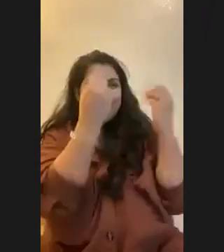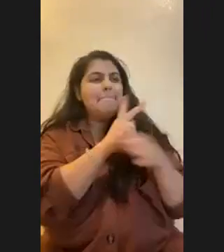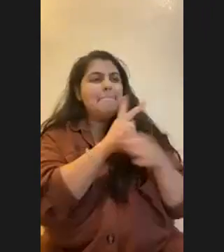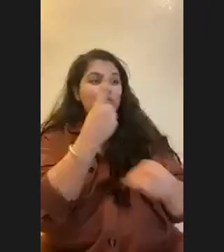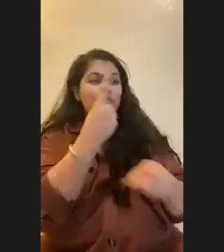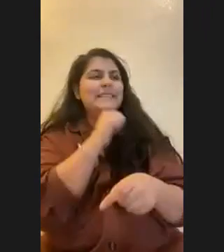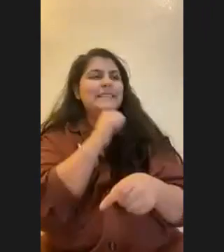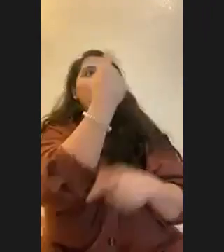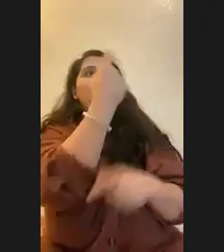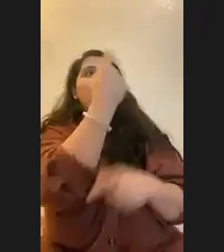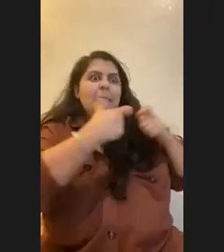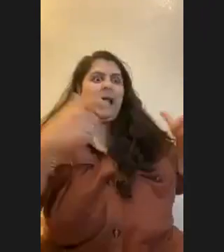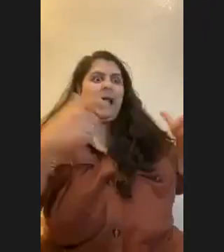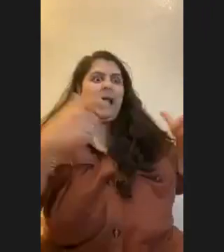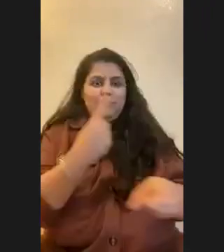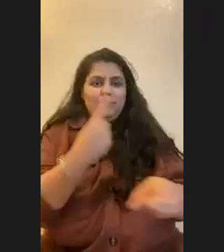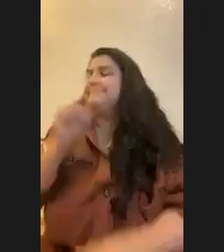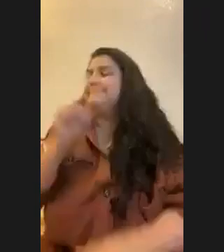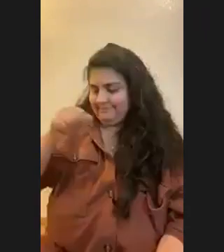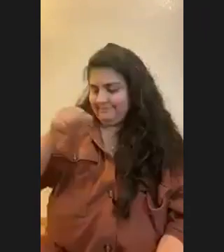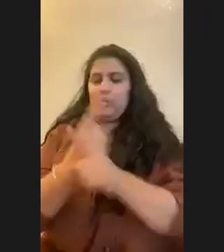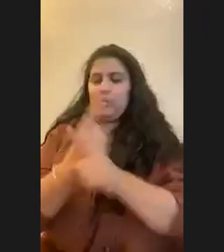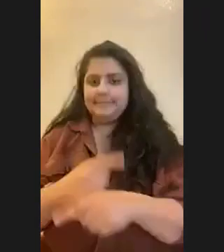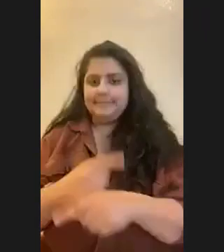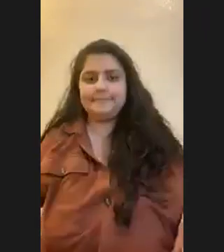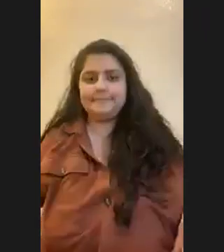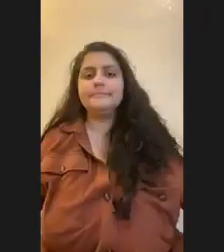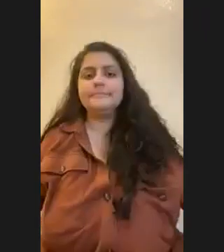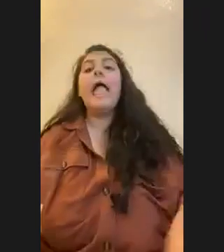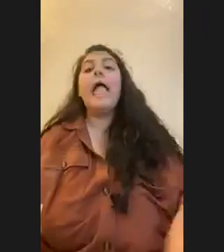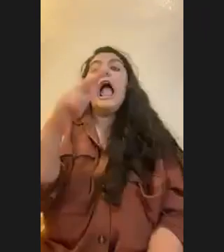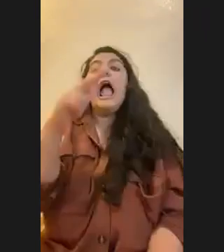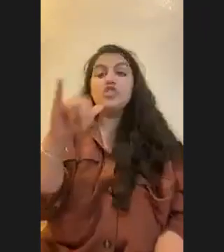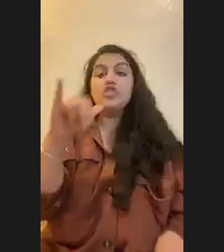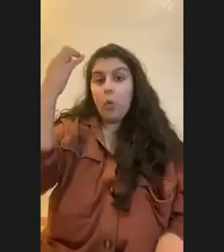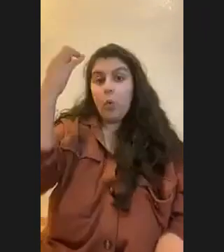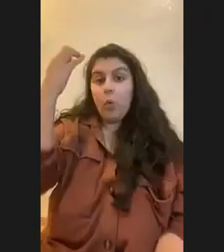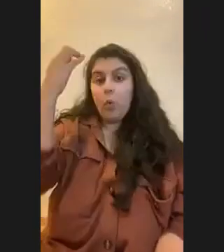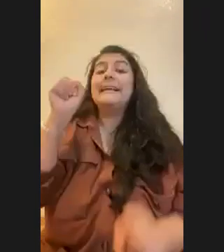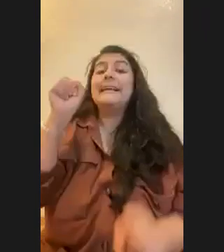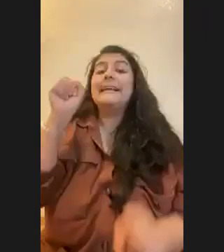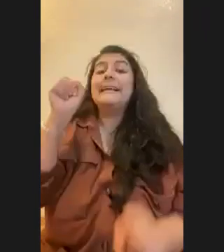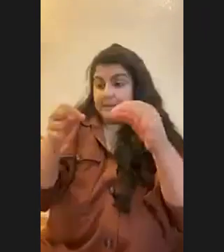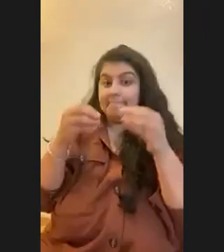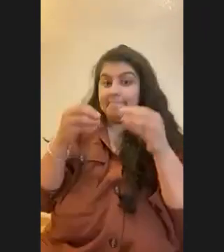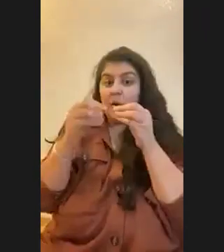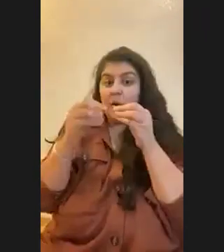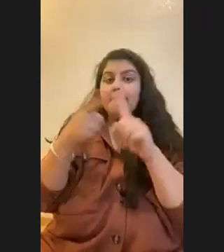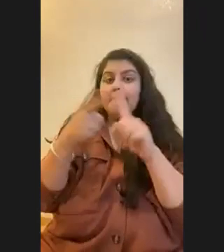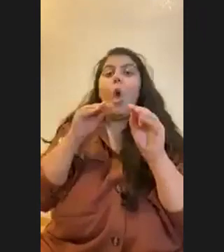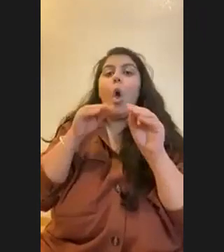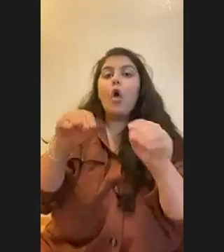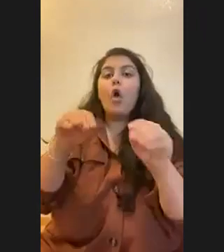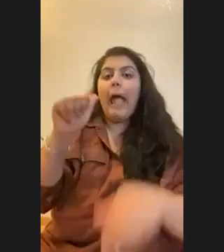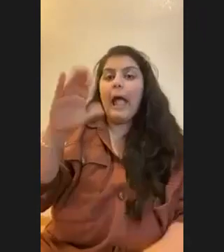Yeah. Cool. All right. Thanks. Um, Ashley would like to know, um, could you talk a little bit about ocean acidification and how that